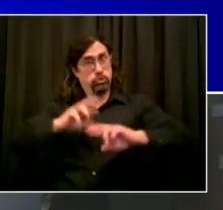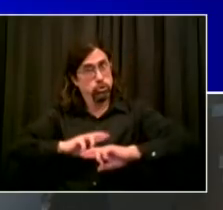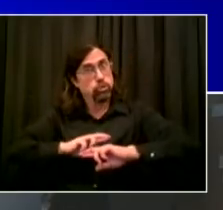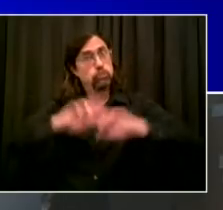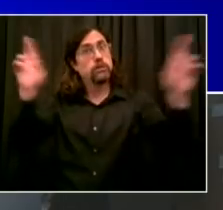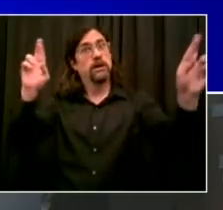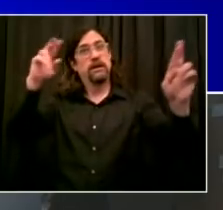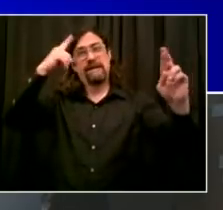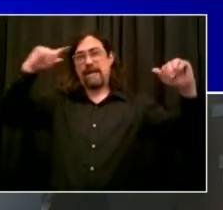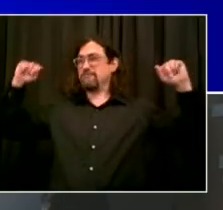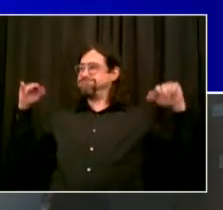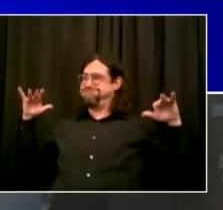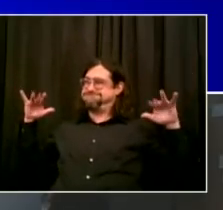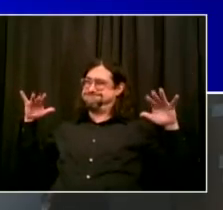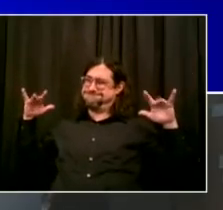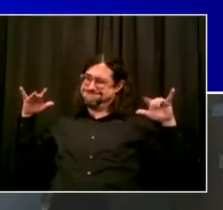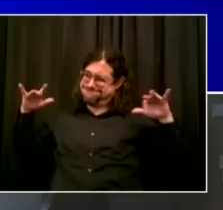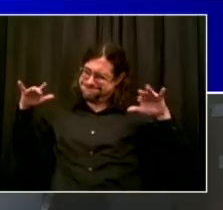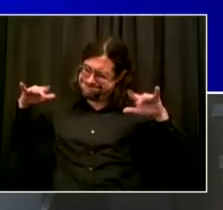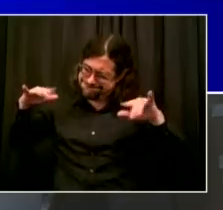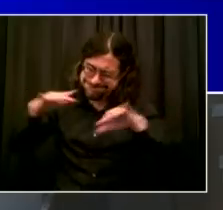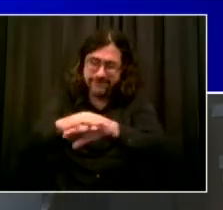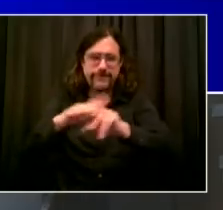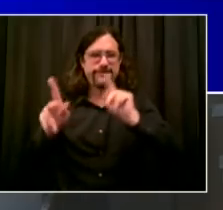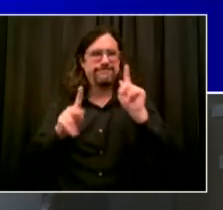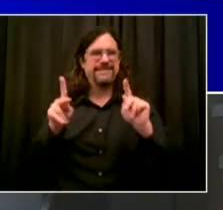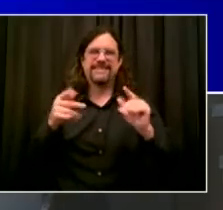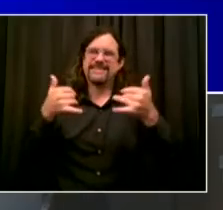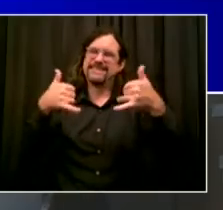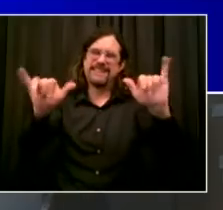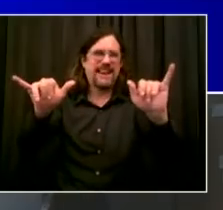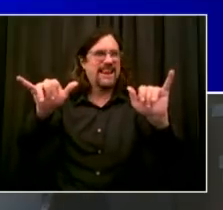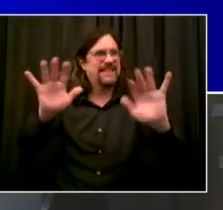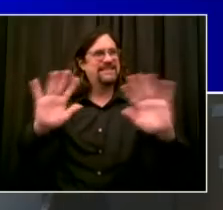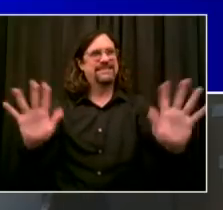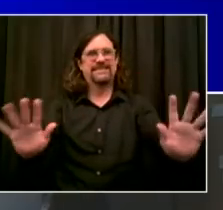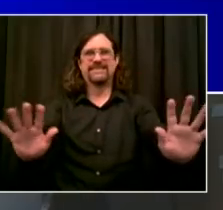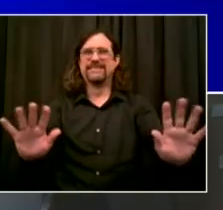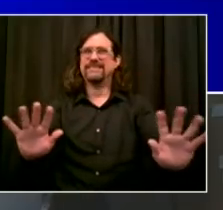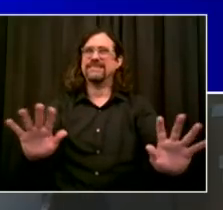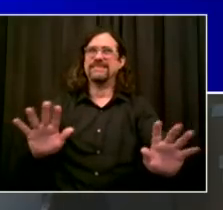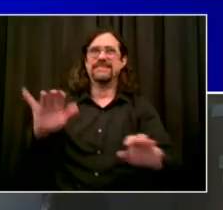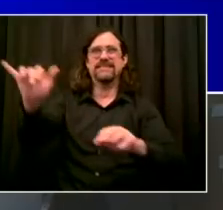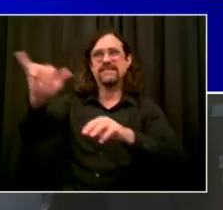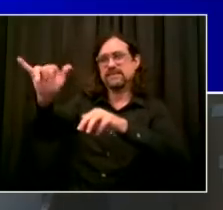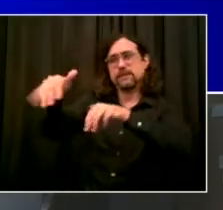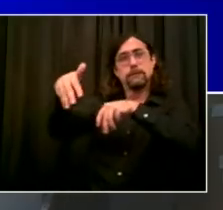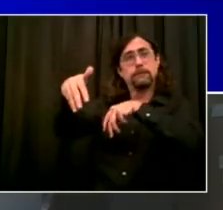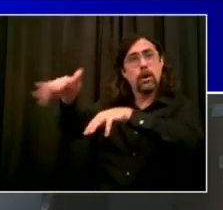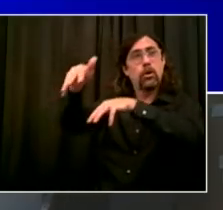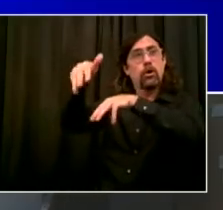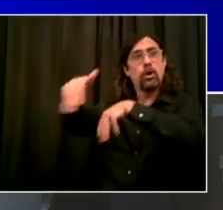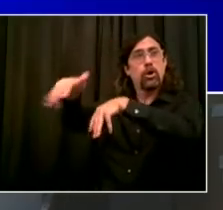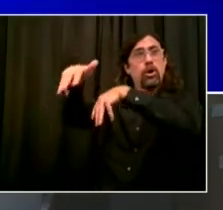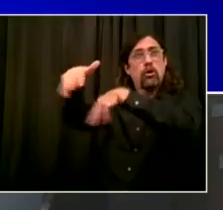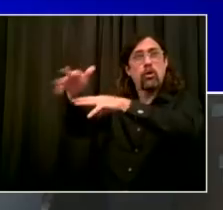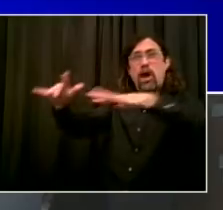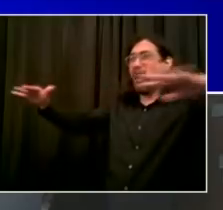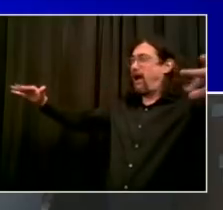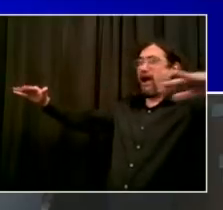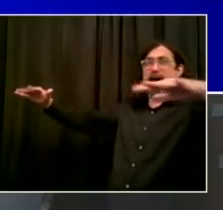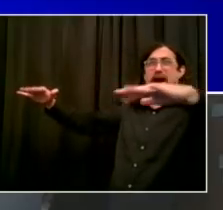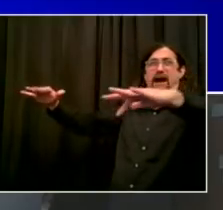of things still have to wait. We're looking forward to a lot of them coming back in 2021. Now, one of the most